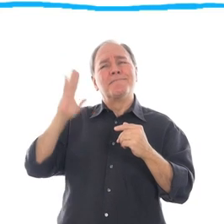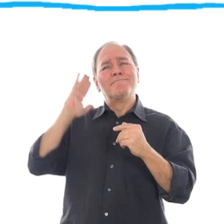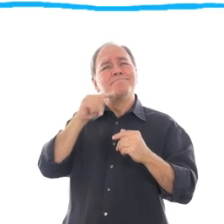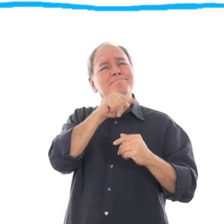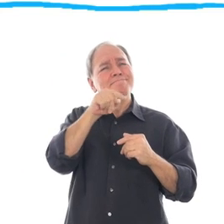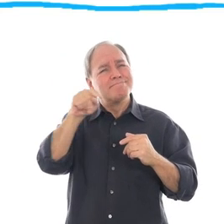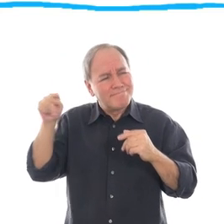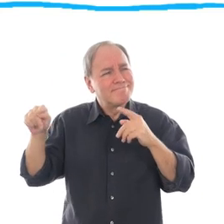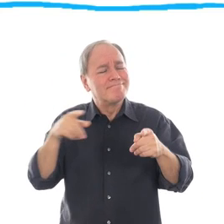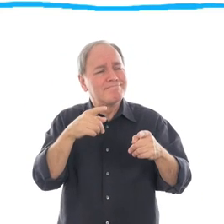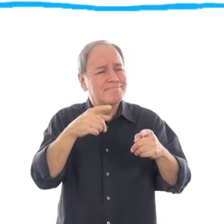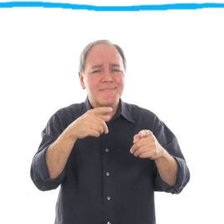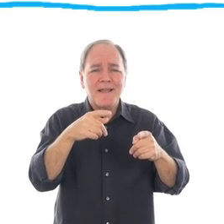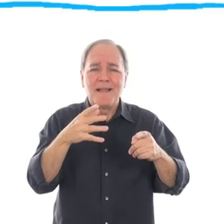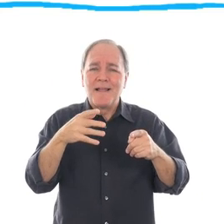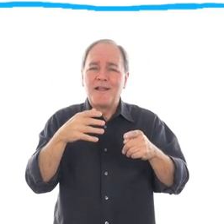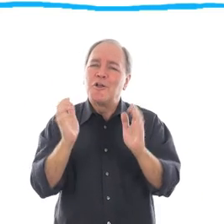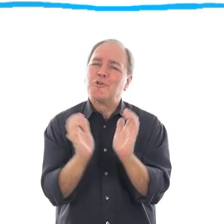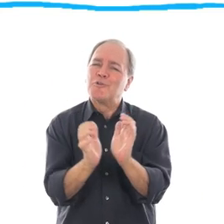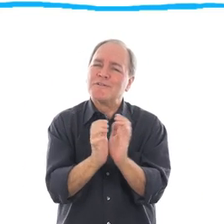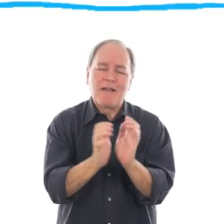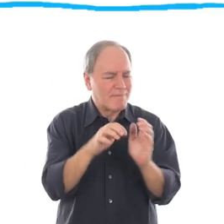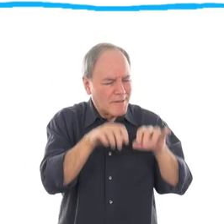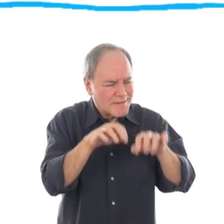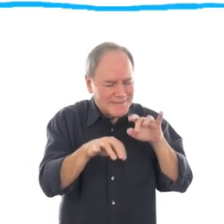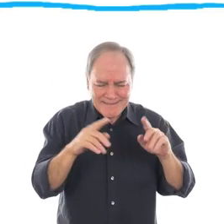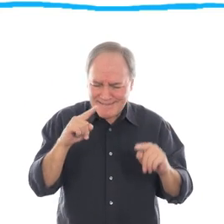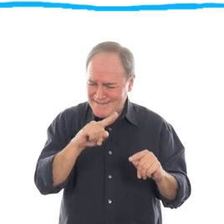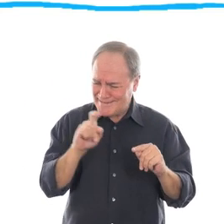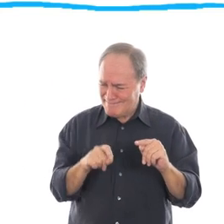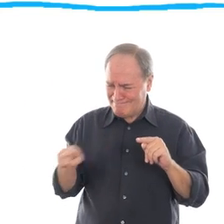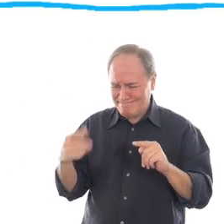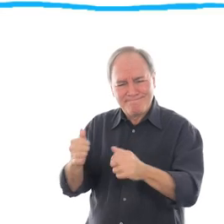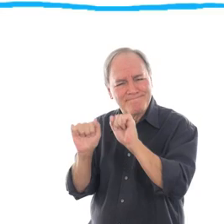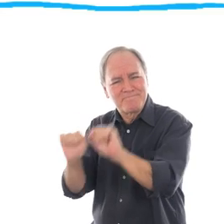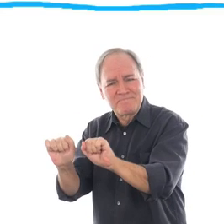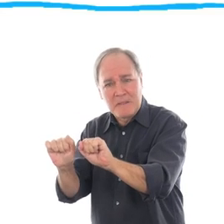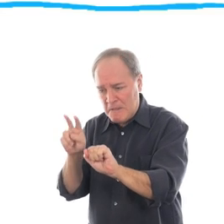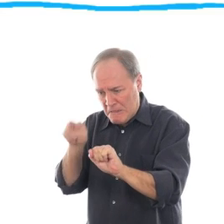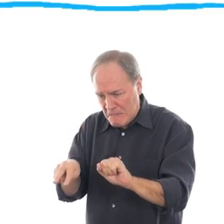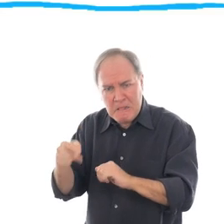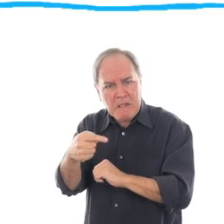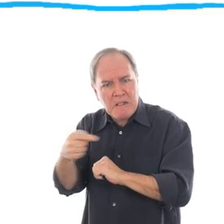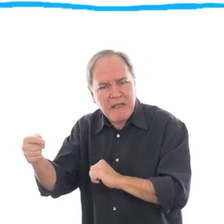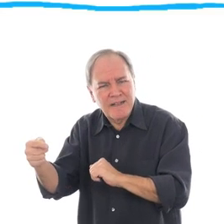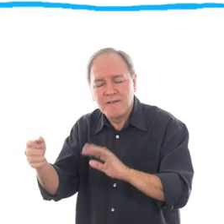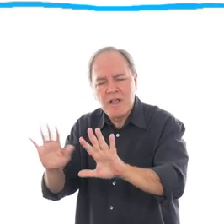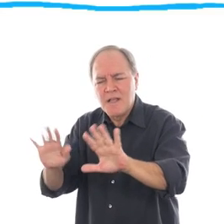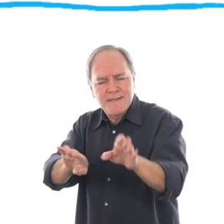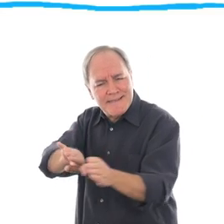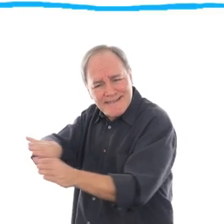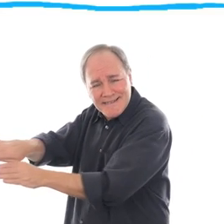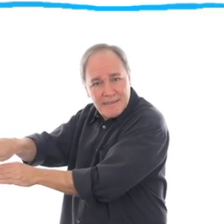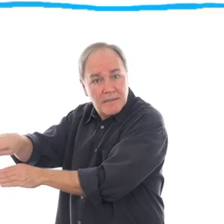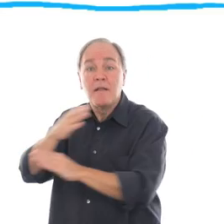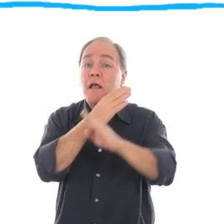pioneering UNICEF staff really questioned this approach. People with disabilities guided them,